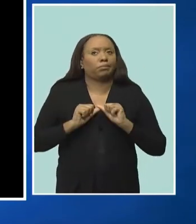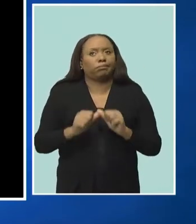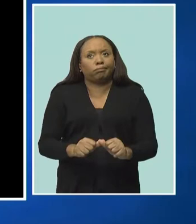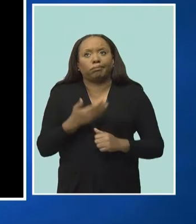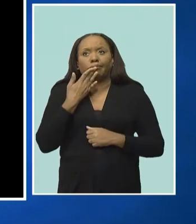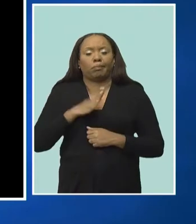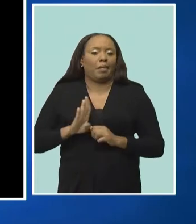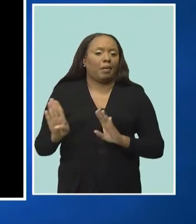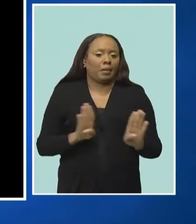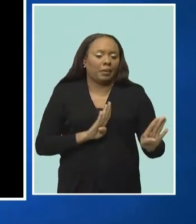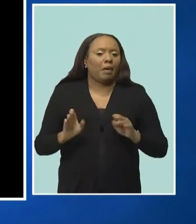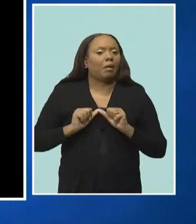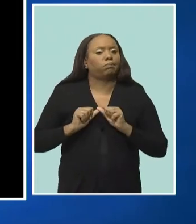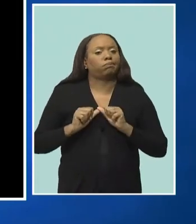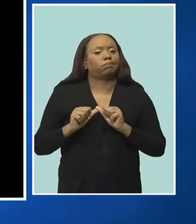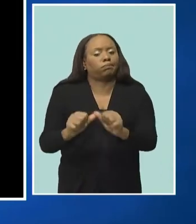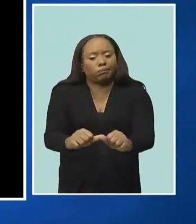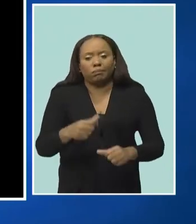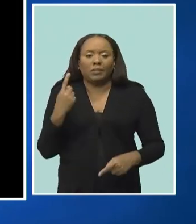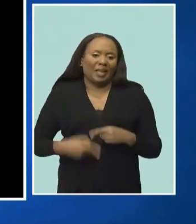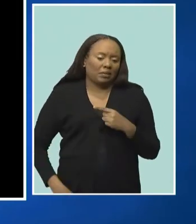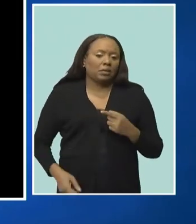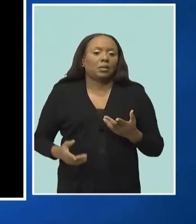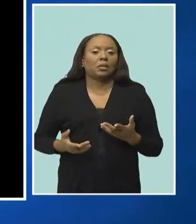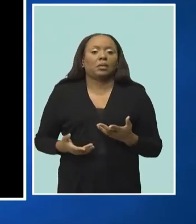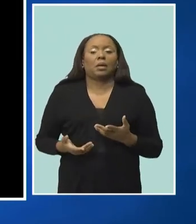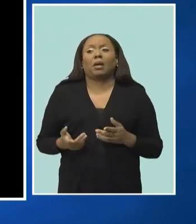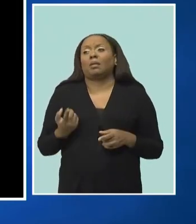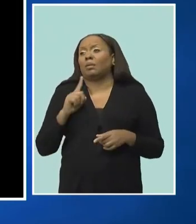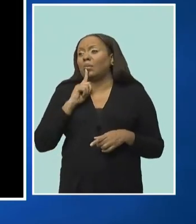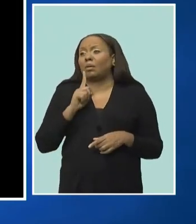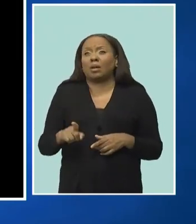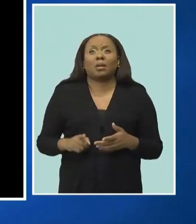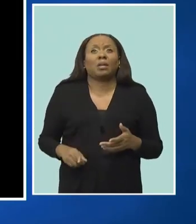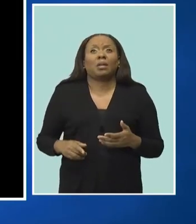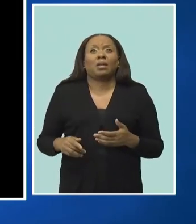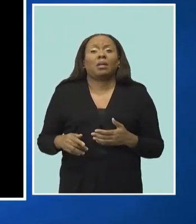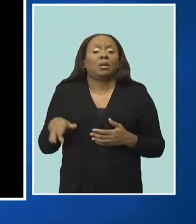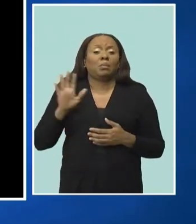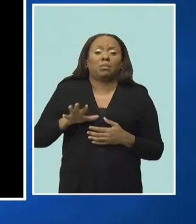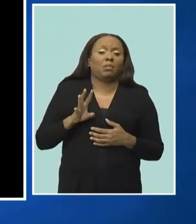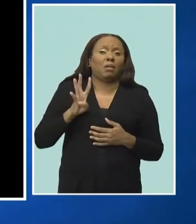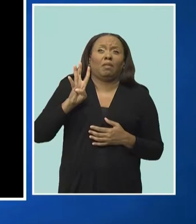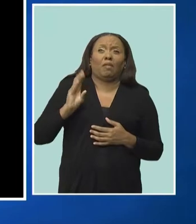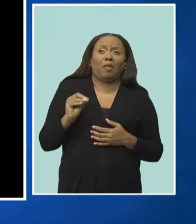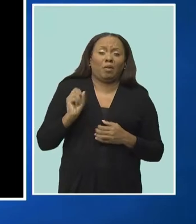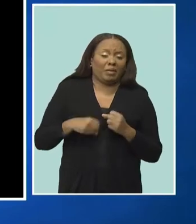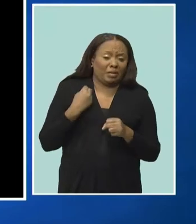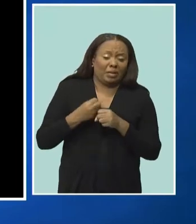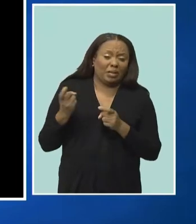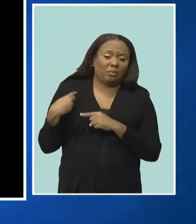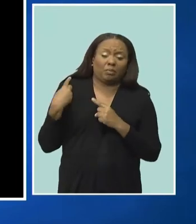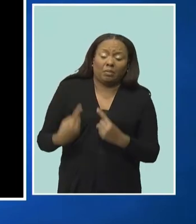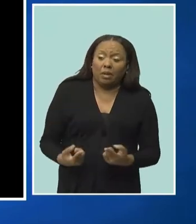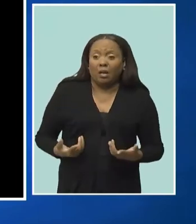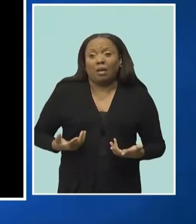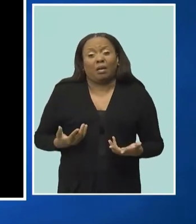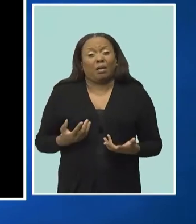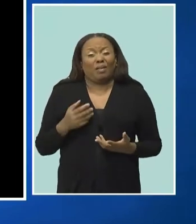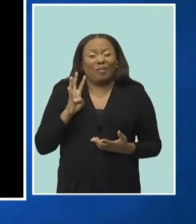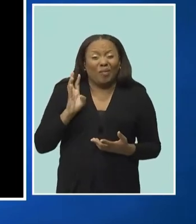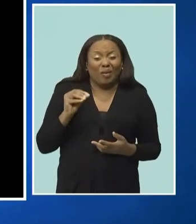inordinate period. It has gone on now almost four decades. And almost